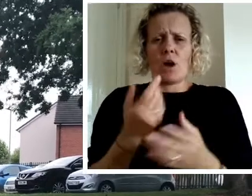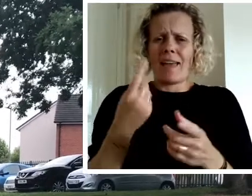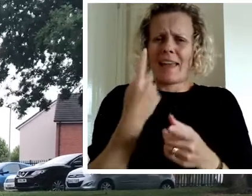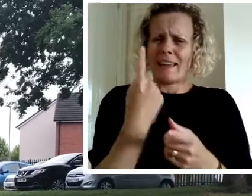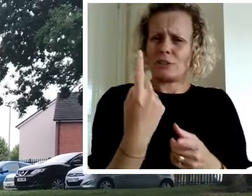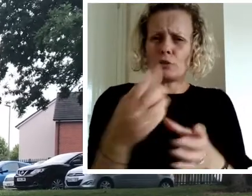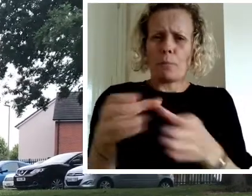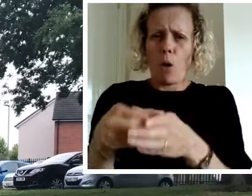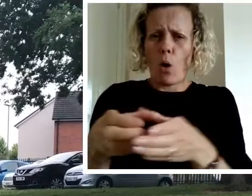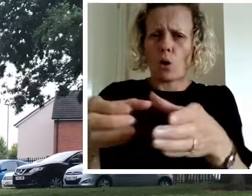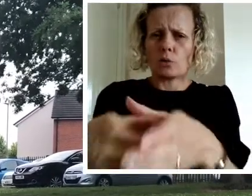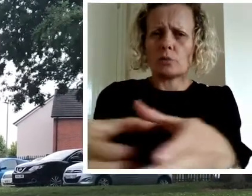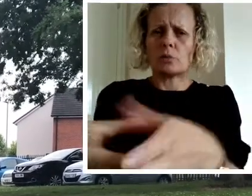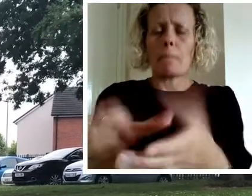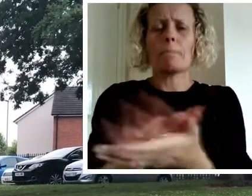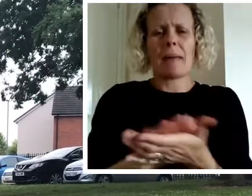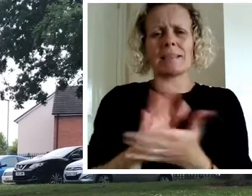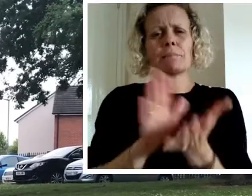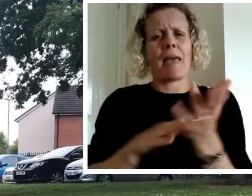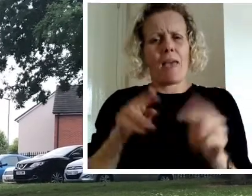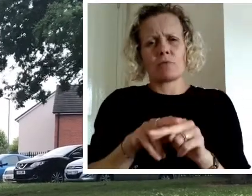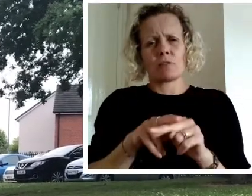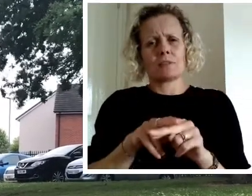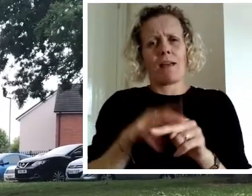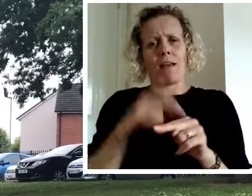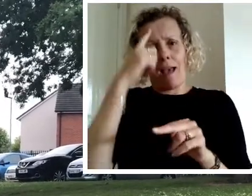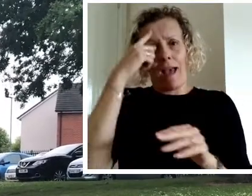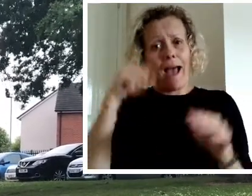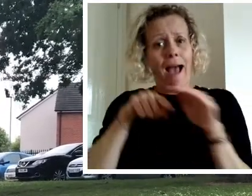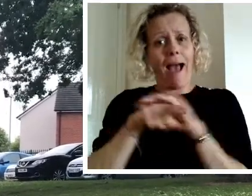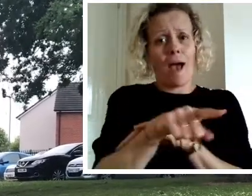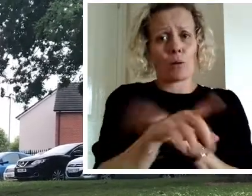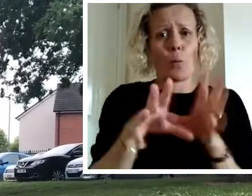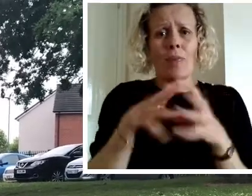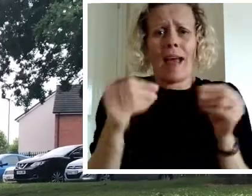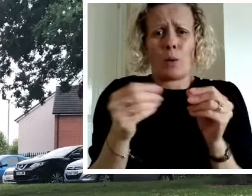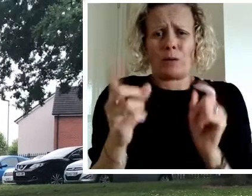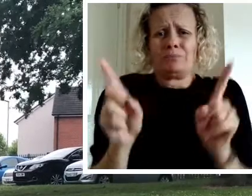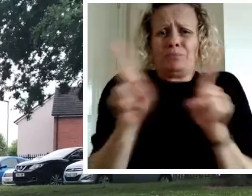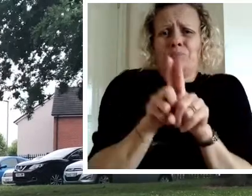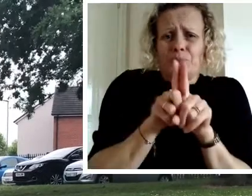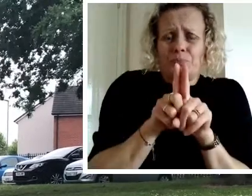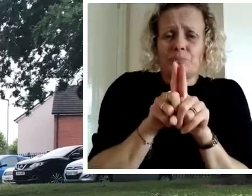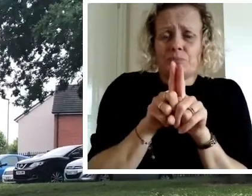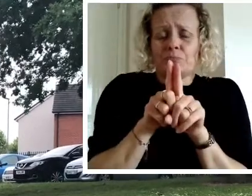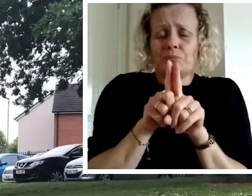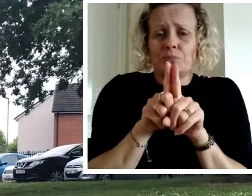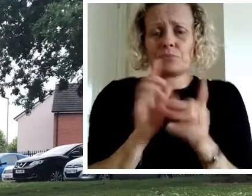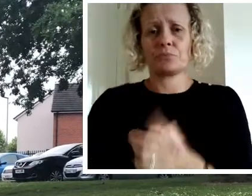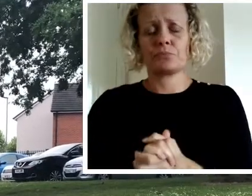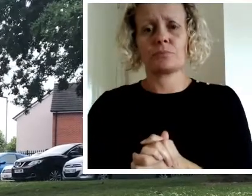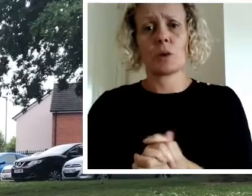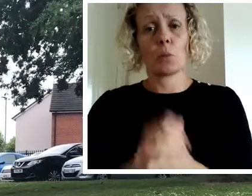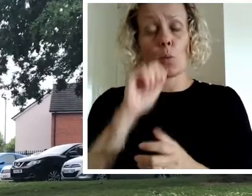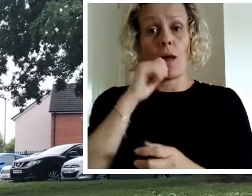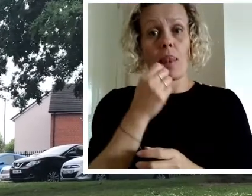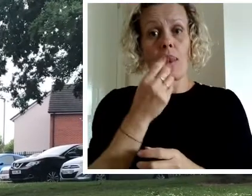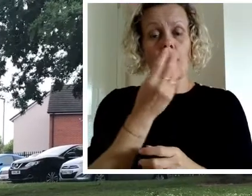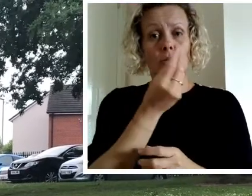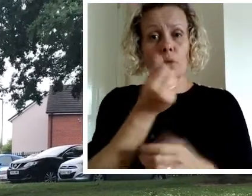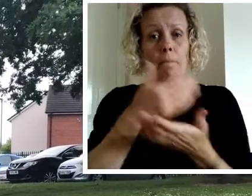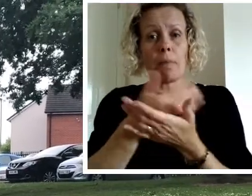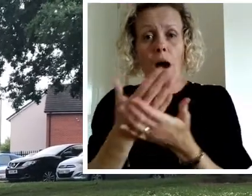sufficient time between each pod coming so that parents from that pod can leave before the next pod arrives.